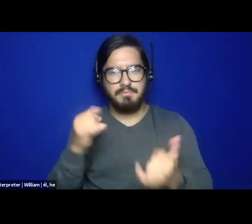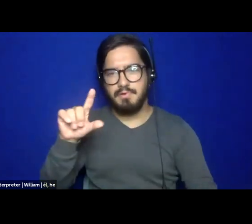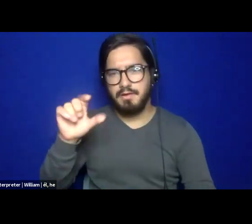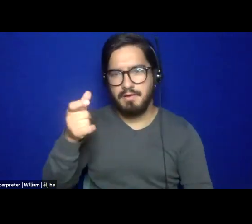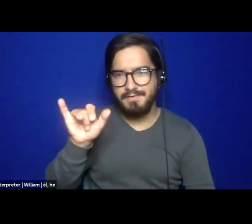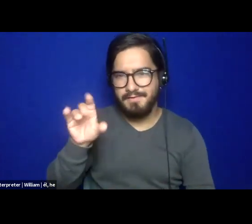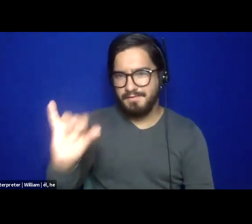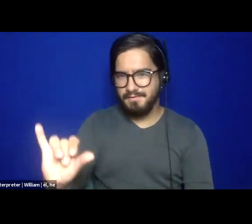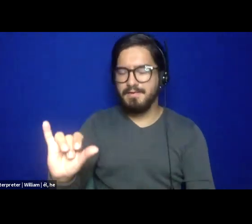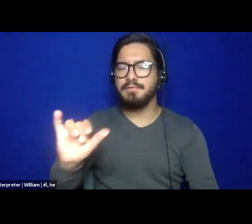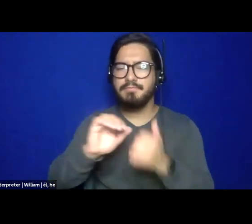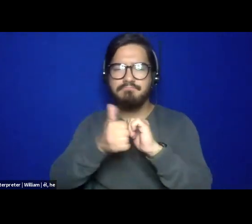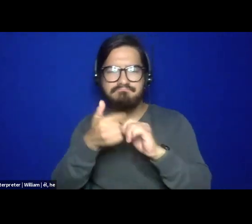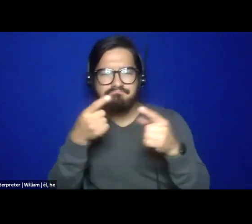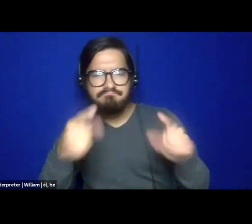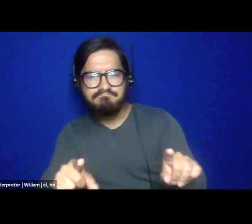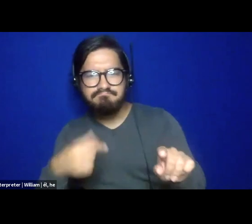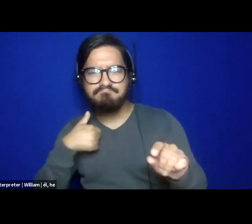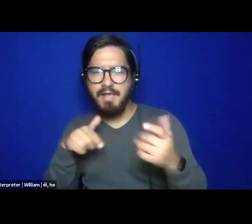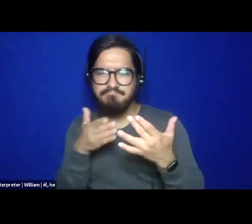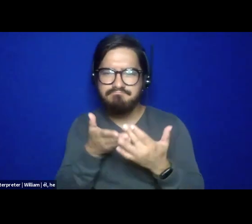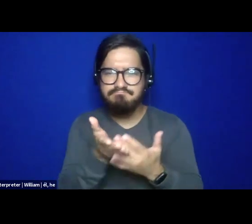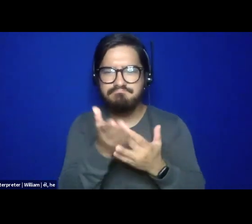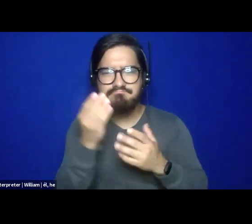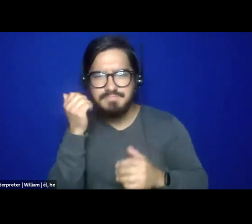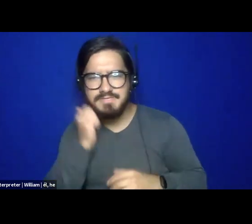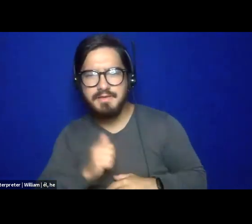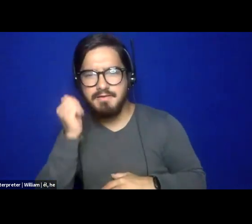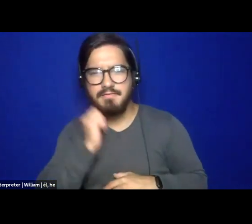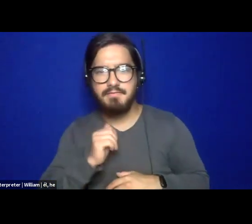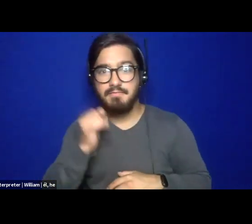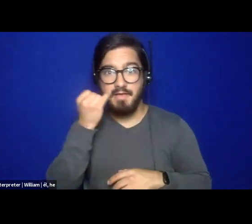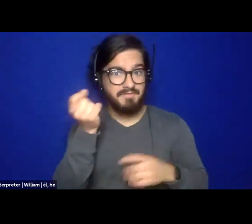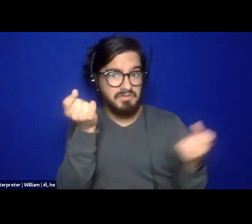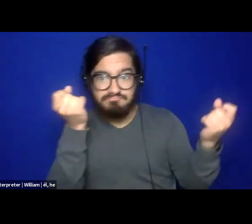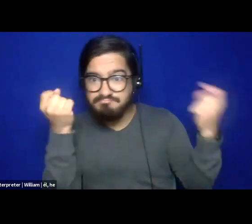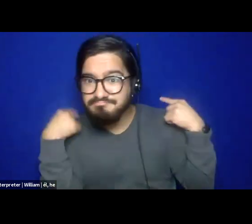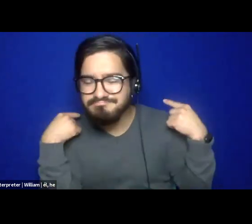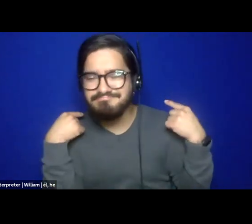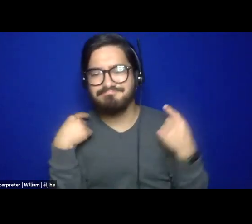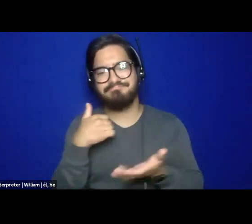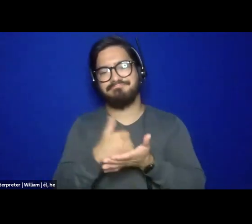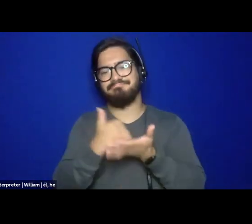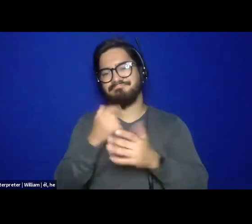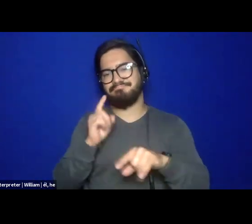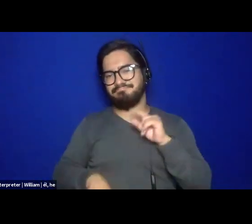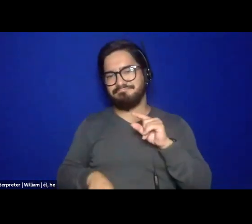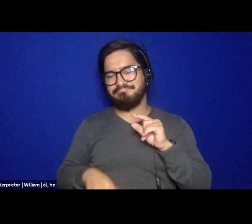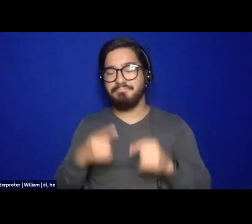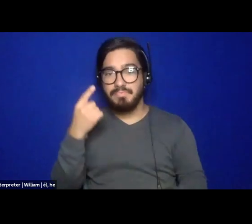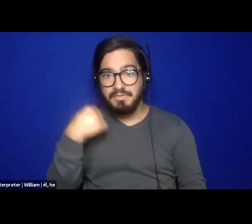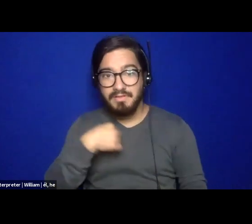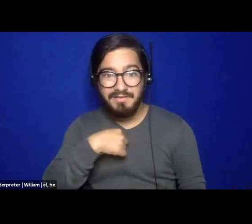social and political context that I'm navigating day to day. Right. Um, so for me, one of the